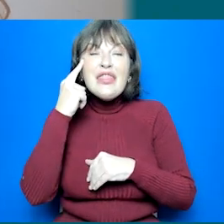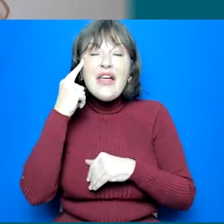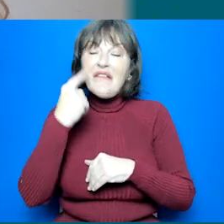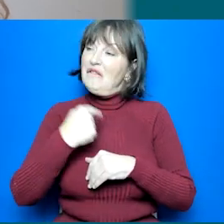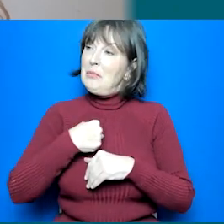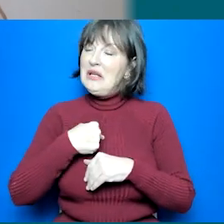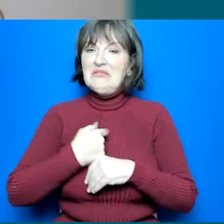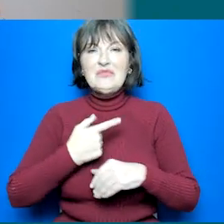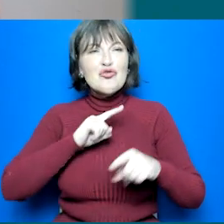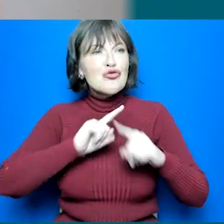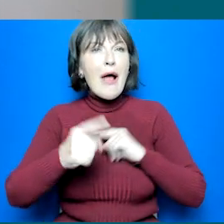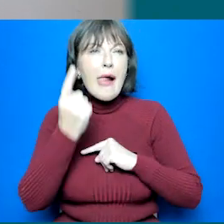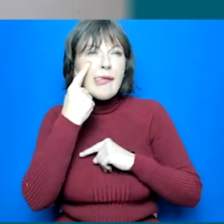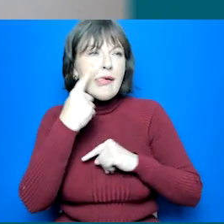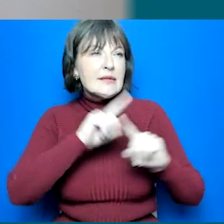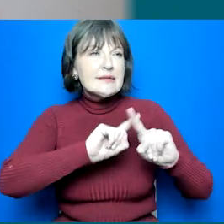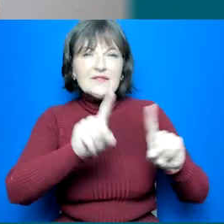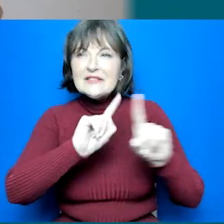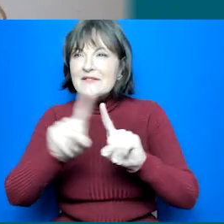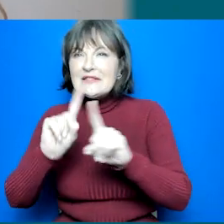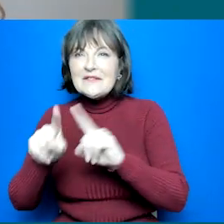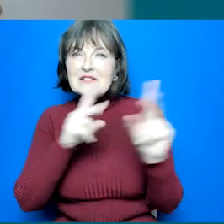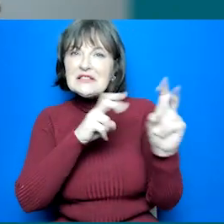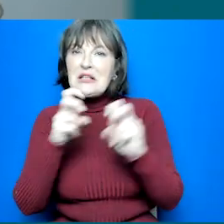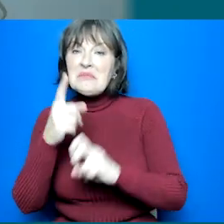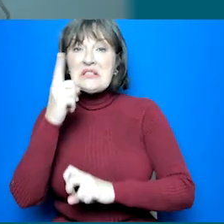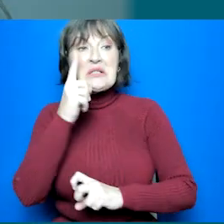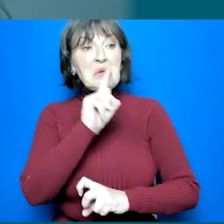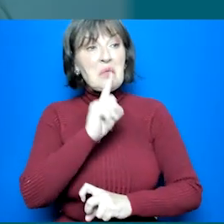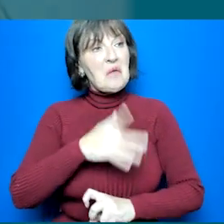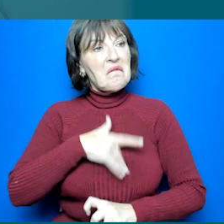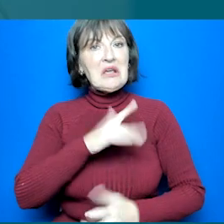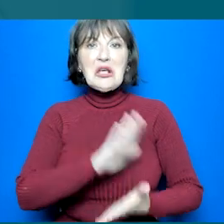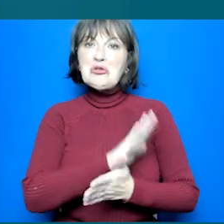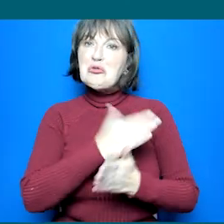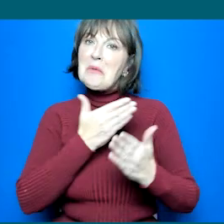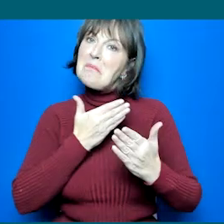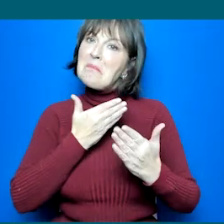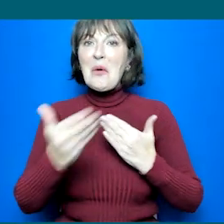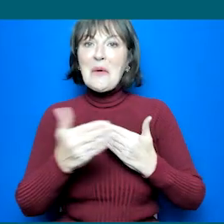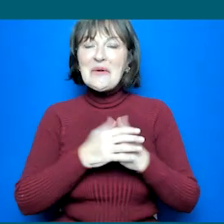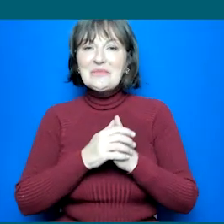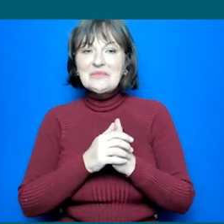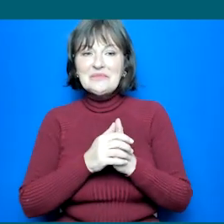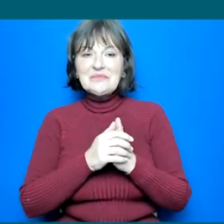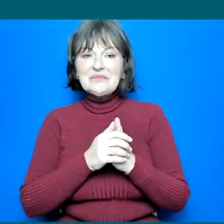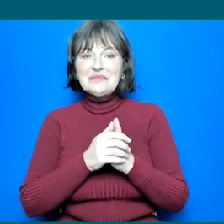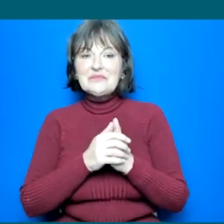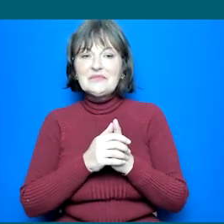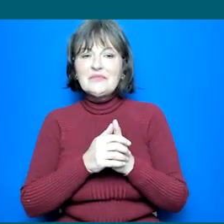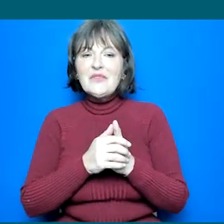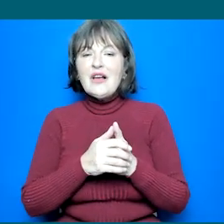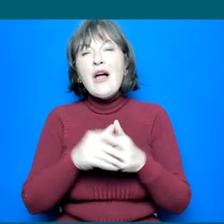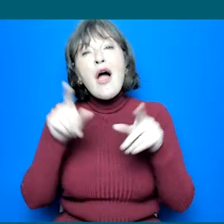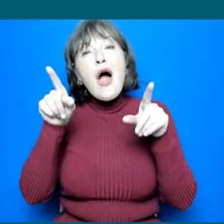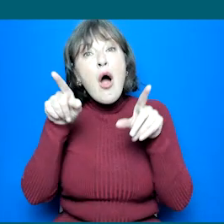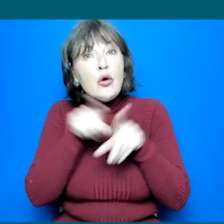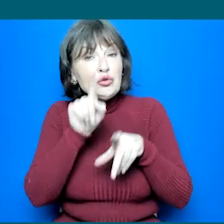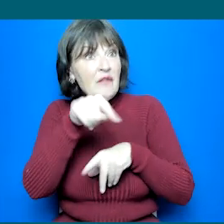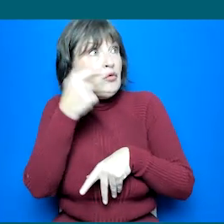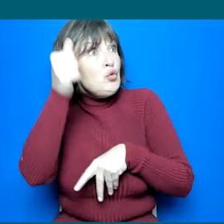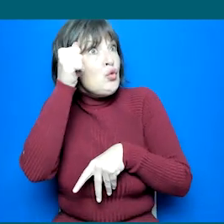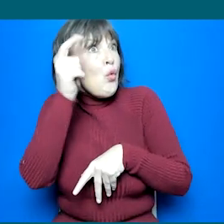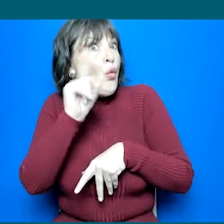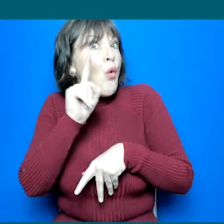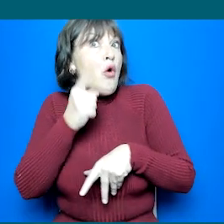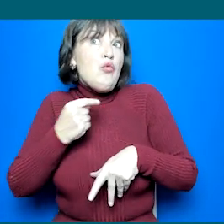then you can try lots of different things and you're going to find something to enjoy. And also if you've got ideas for what you want to do in the future then